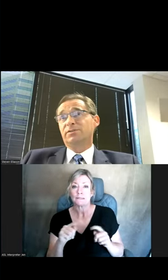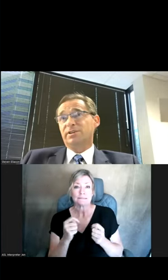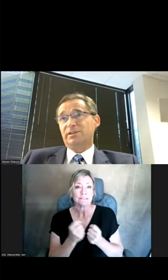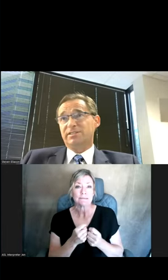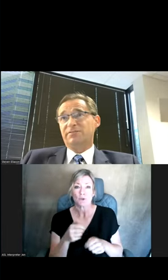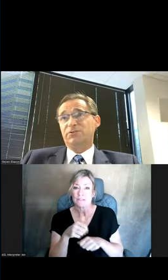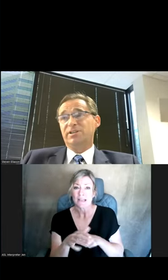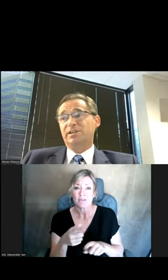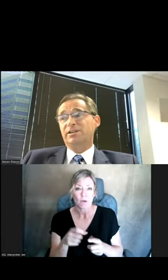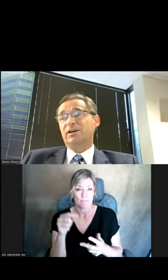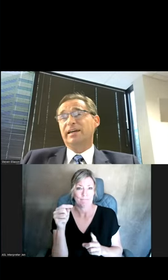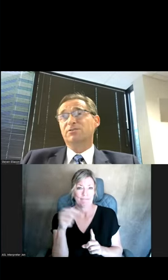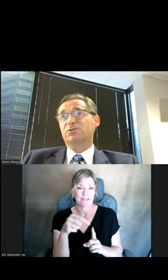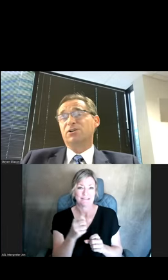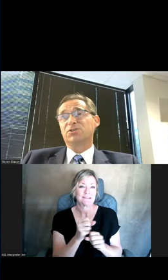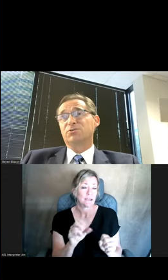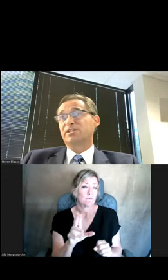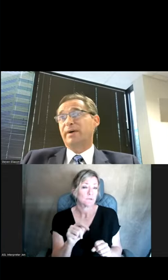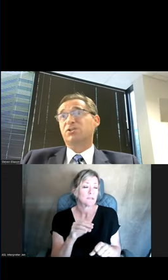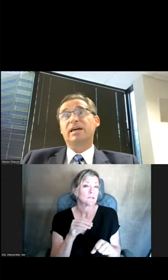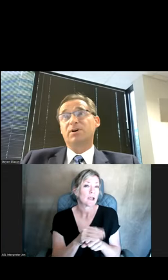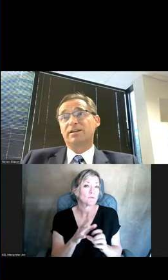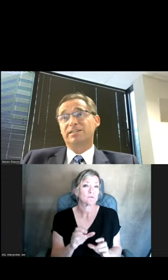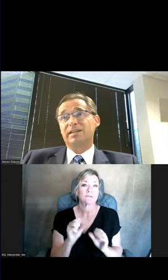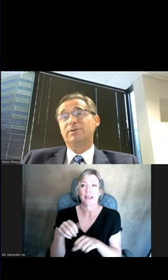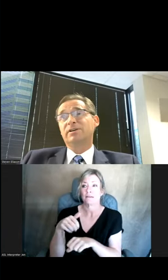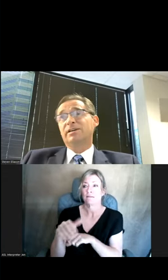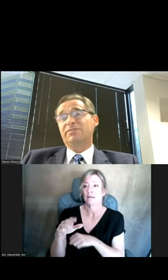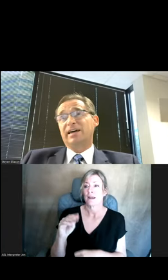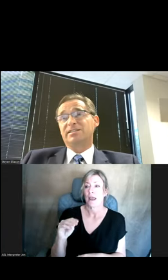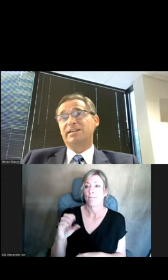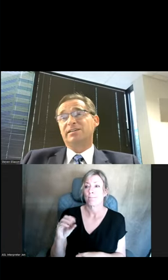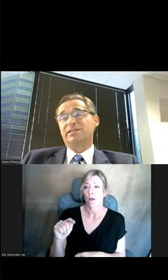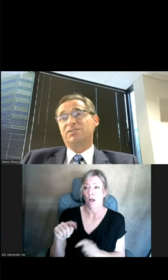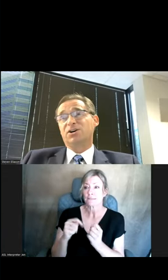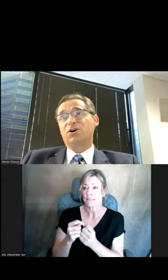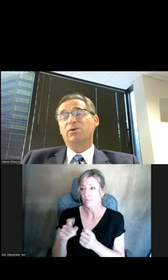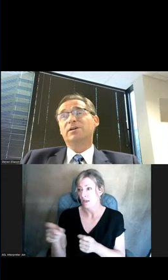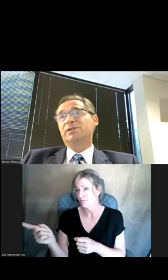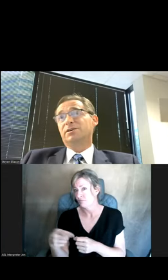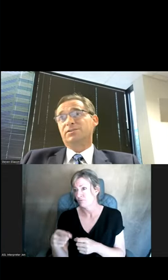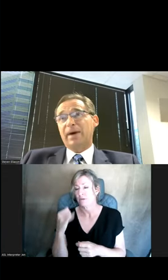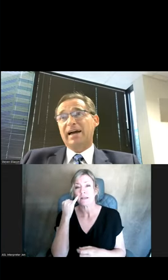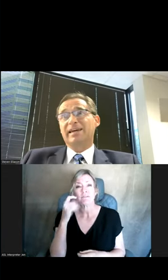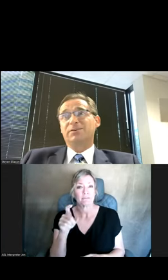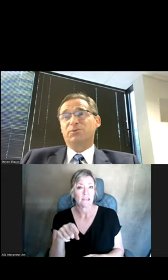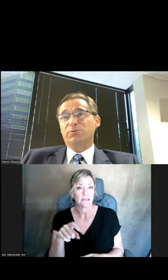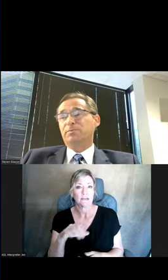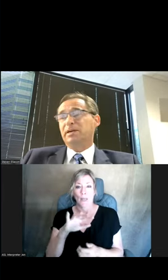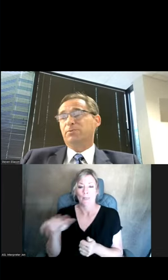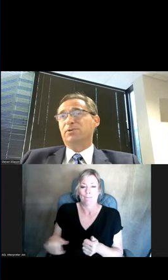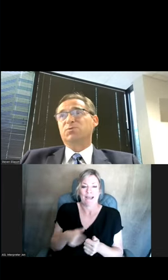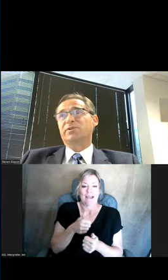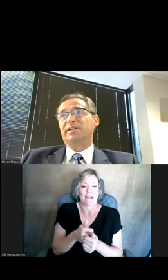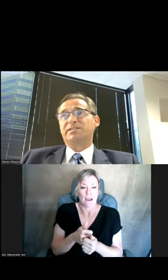the Safe UT counselors can also dispatch an MCOT team if that's needed. And so the back end with